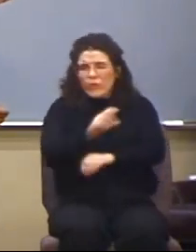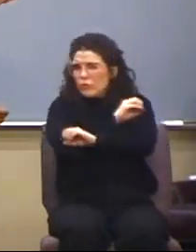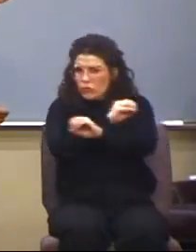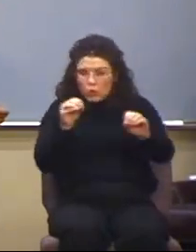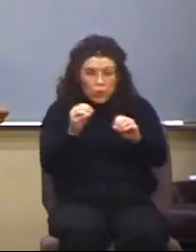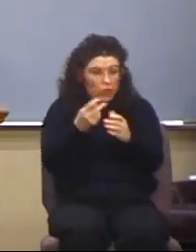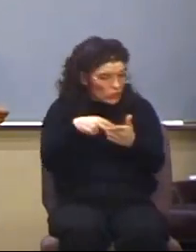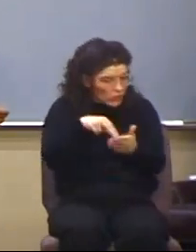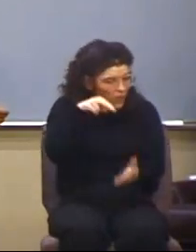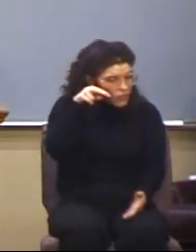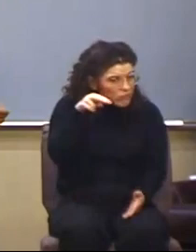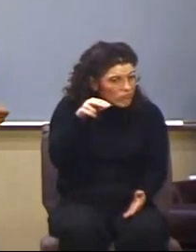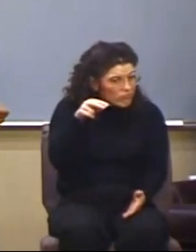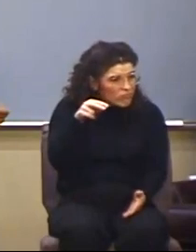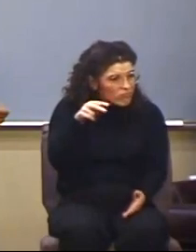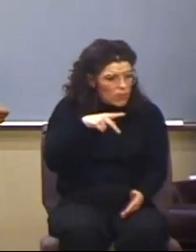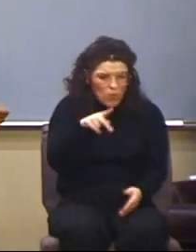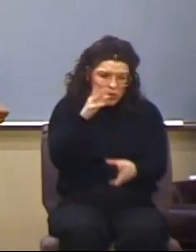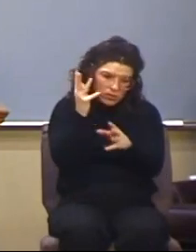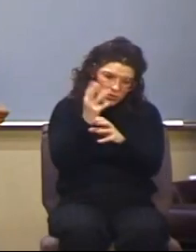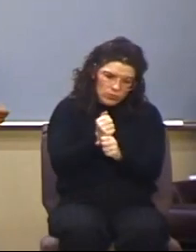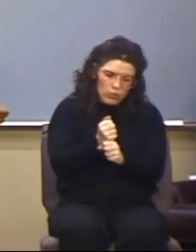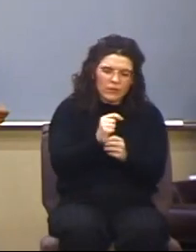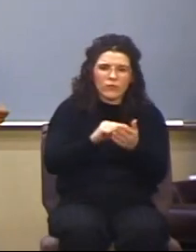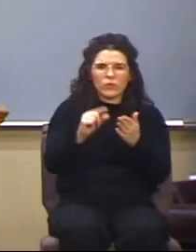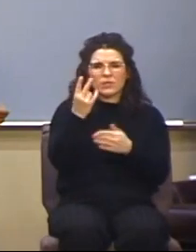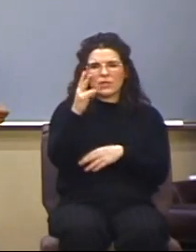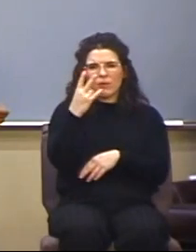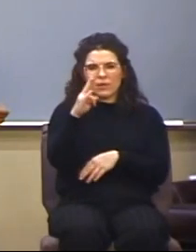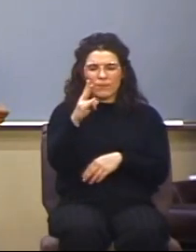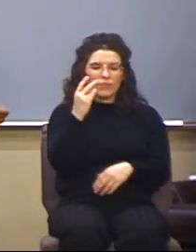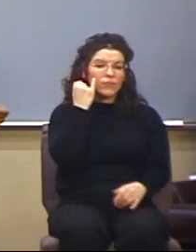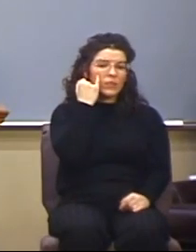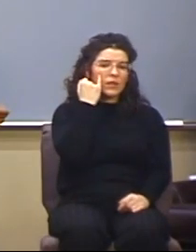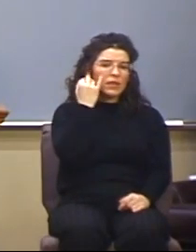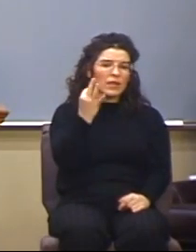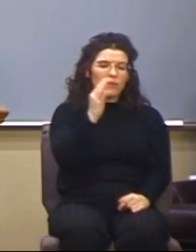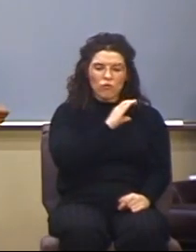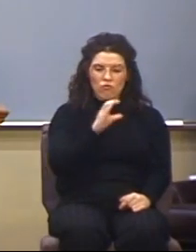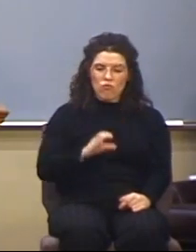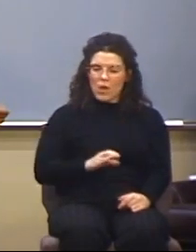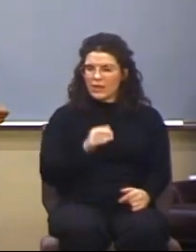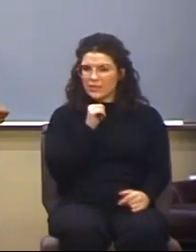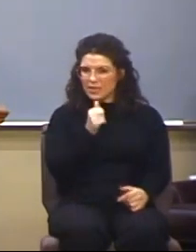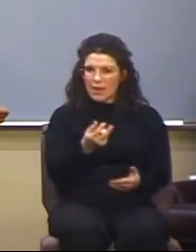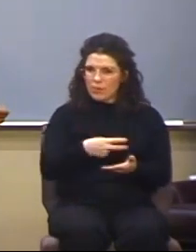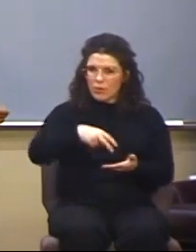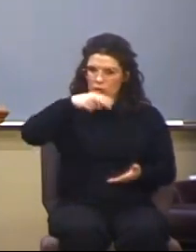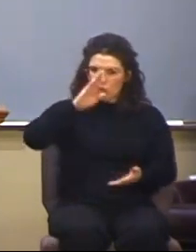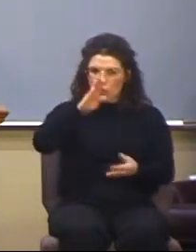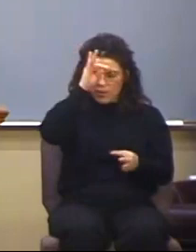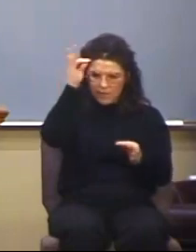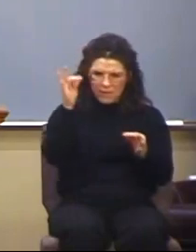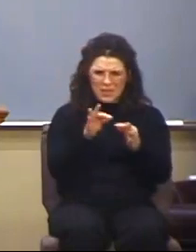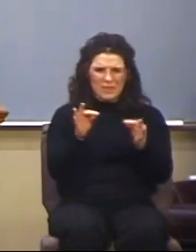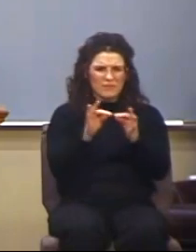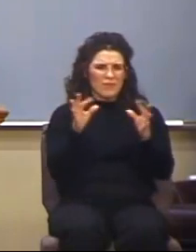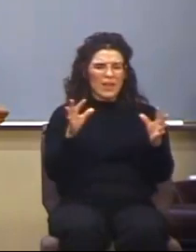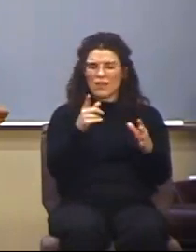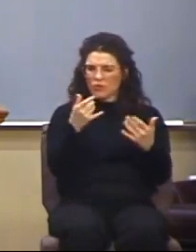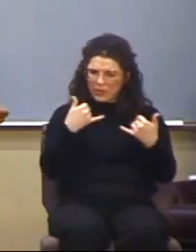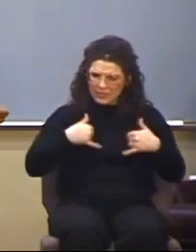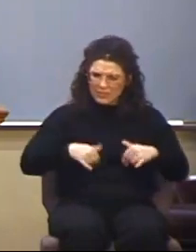Paul, he kind of summarizes it in verse 17, if Christ be not raised, your faith is vain, ye are yet in your